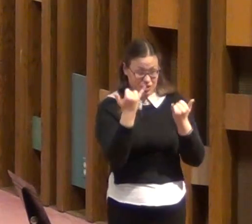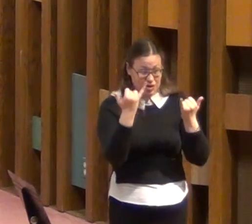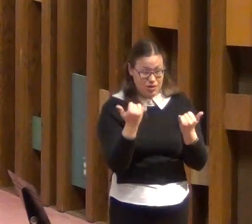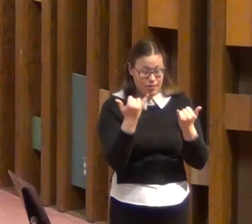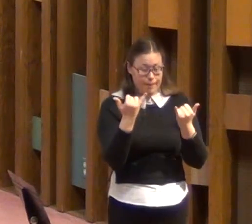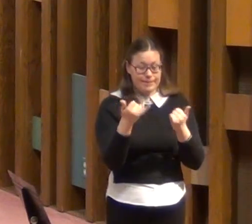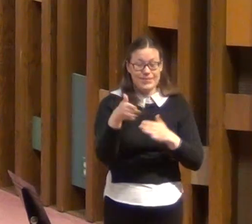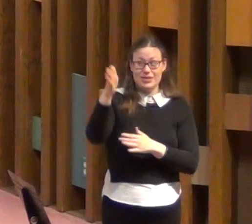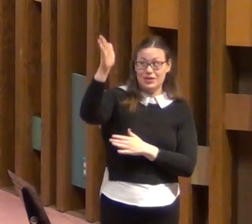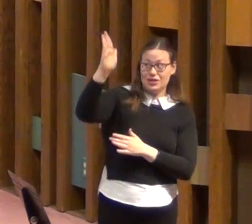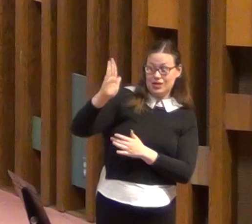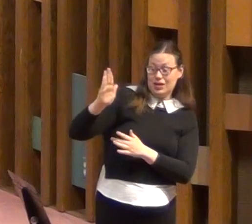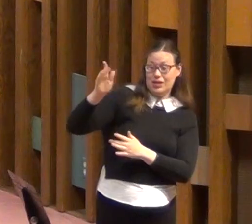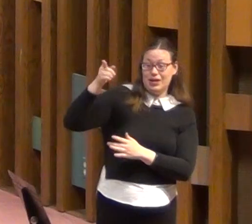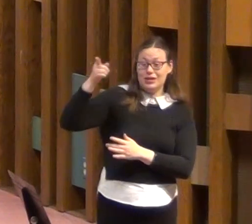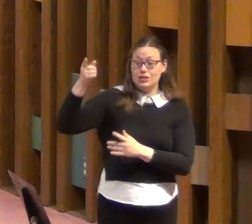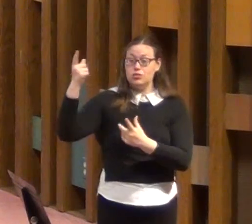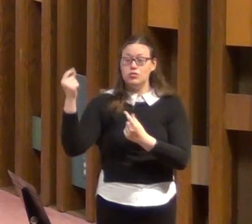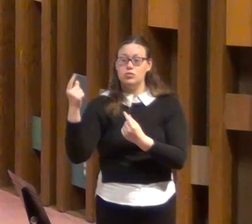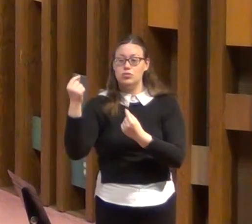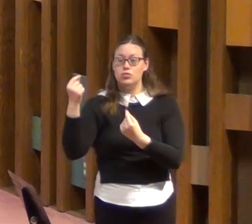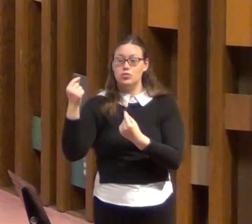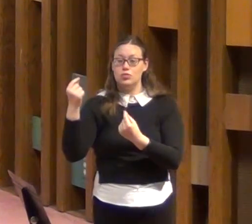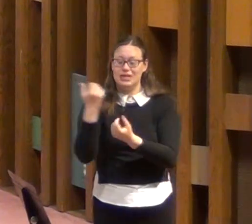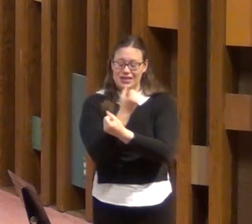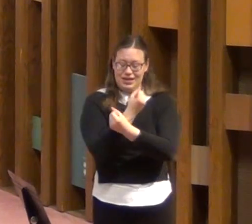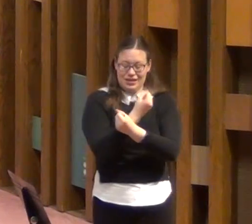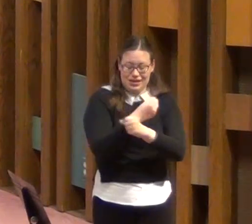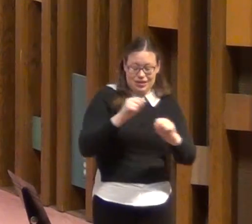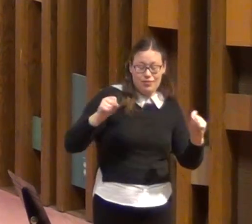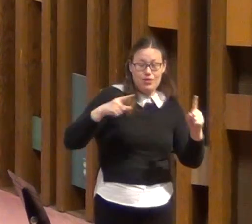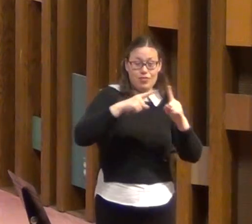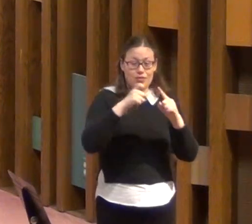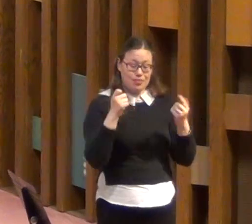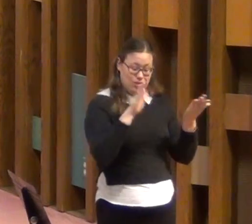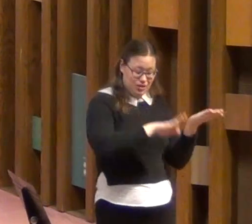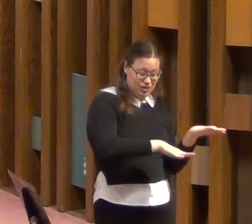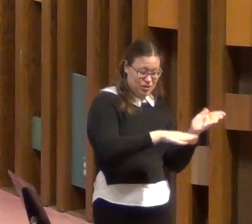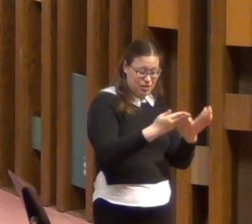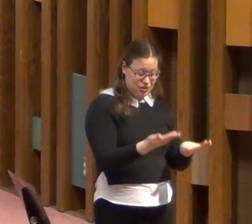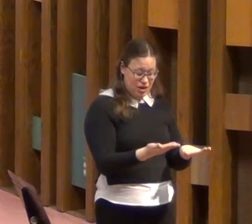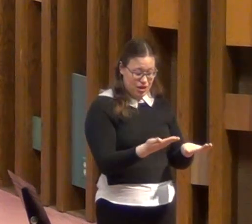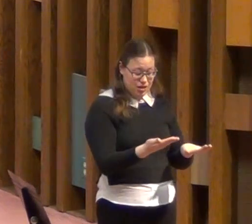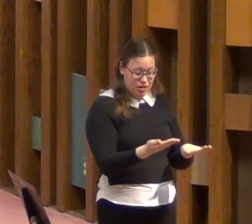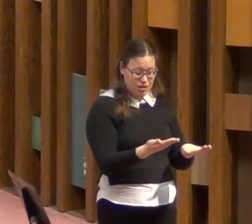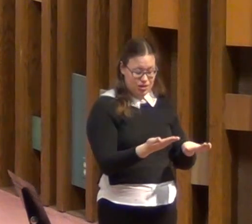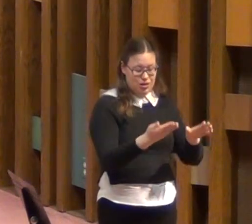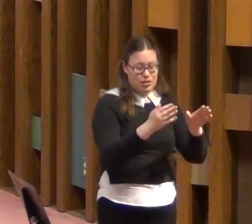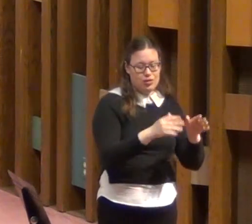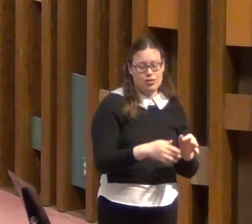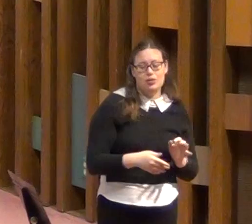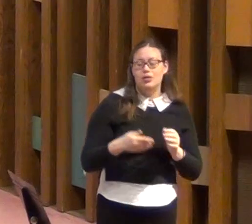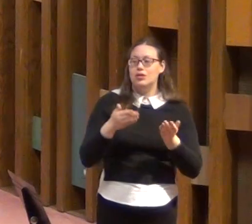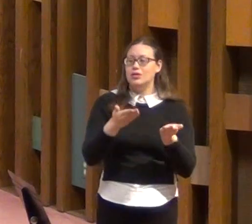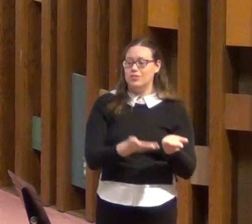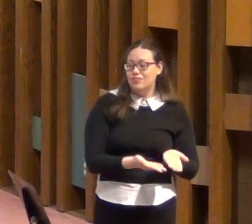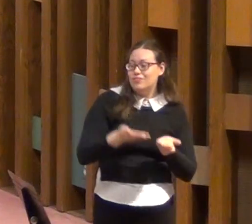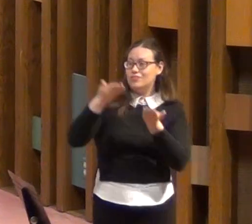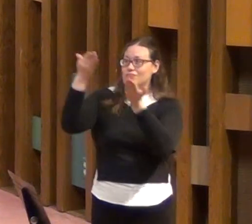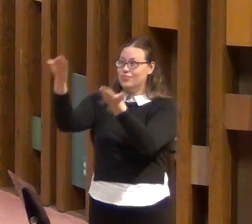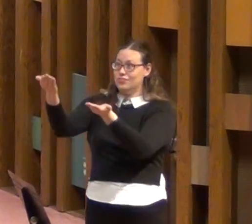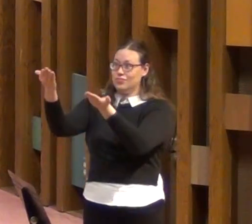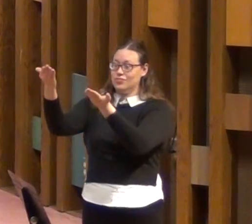God delivers us from death to himself. God